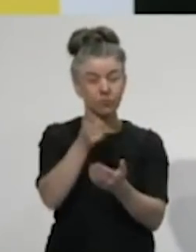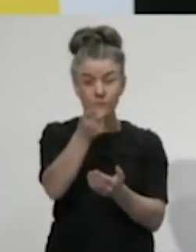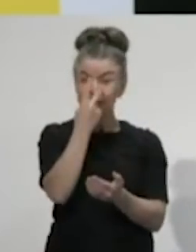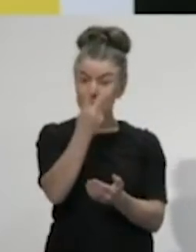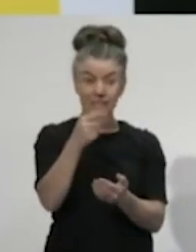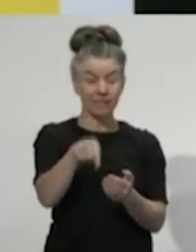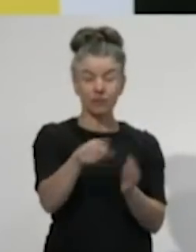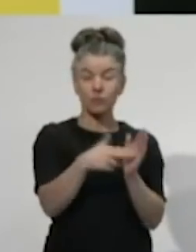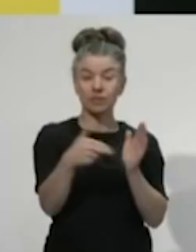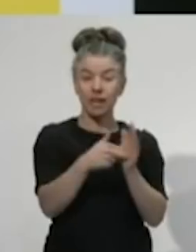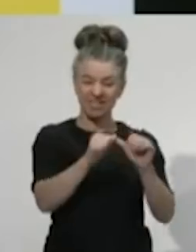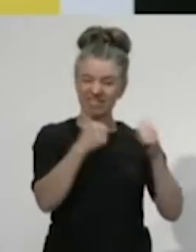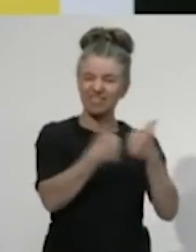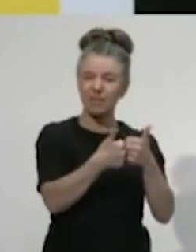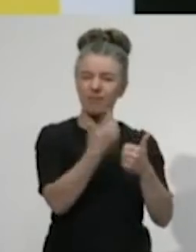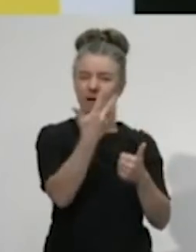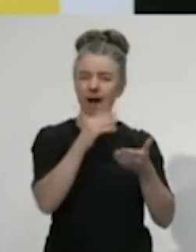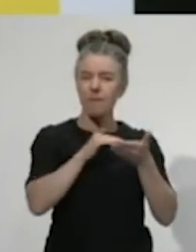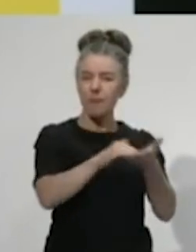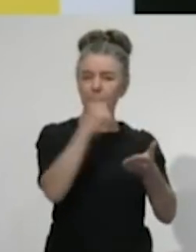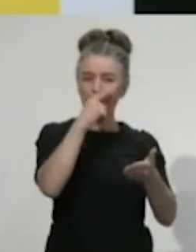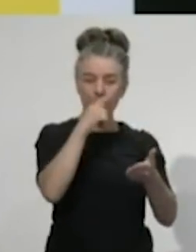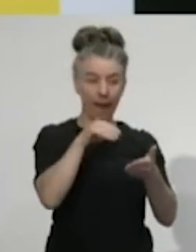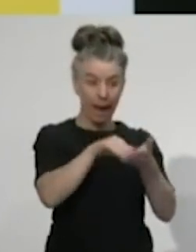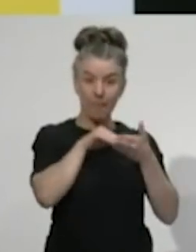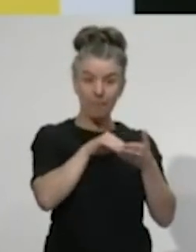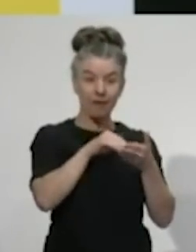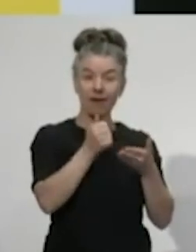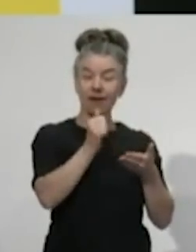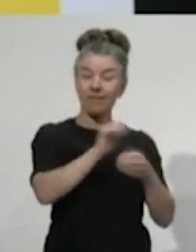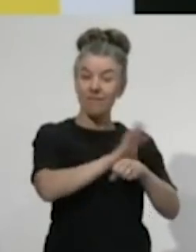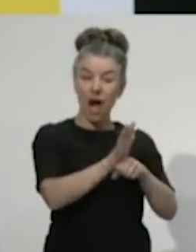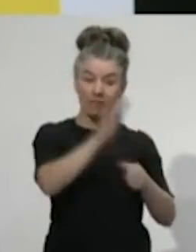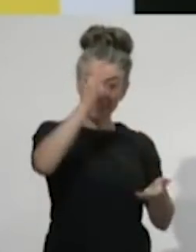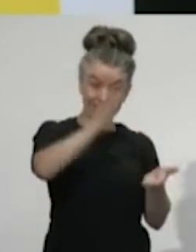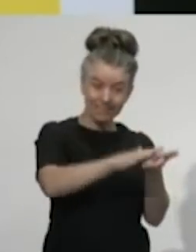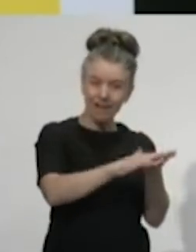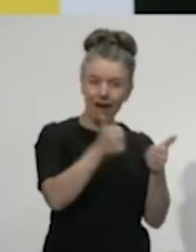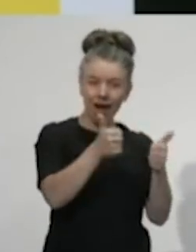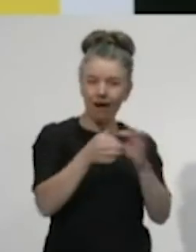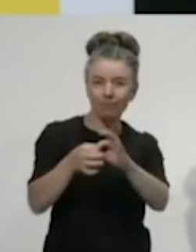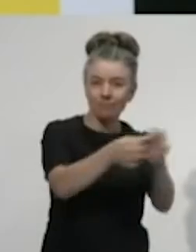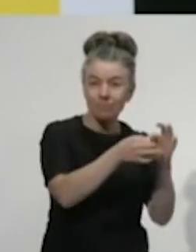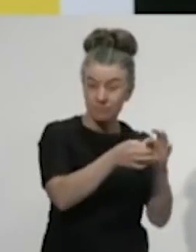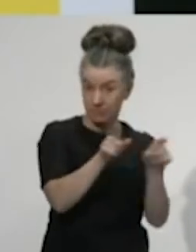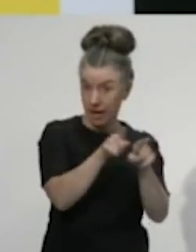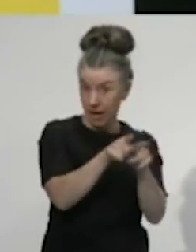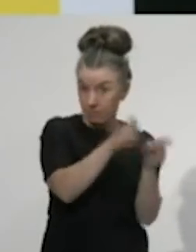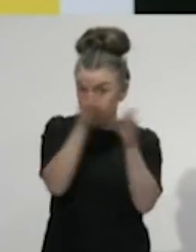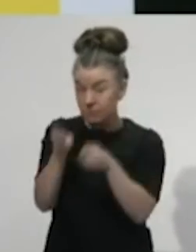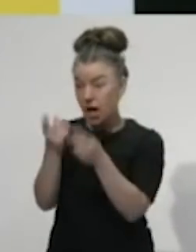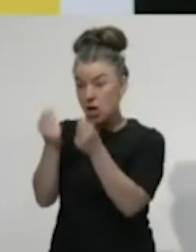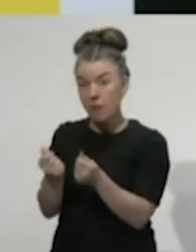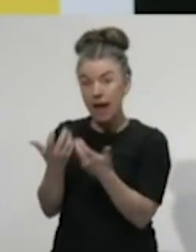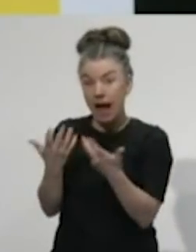at what our team of 5 million achieved together in beating the virus. Now, what can we do together to get our economy moving again, to look after our